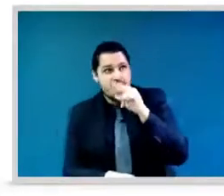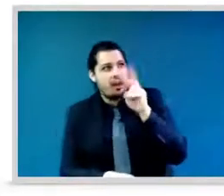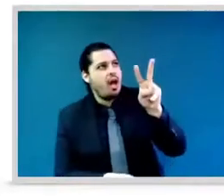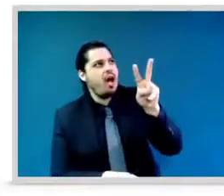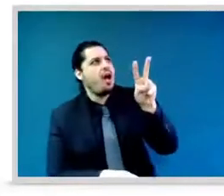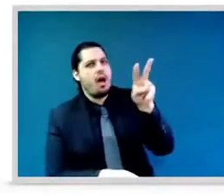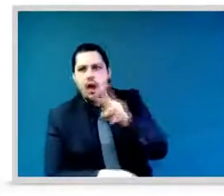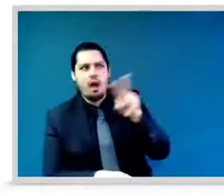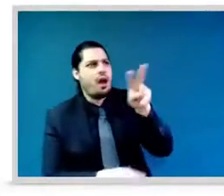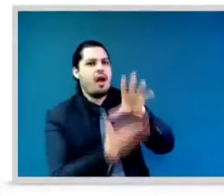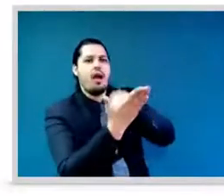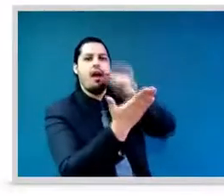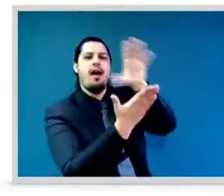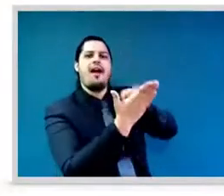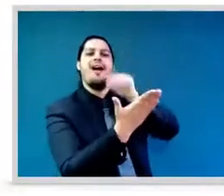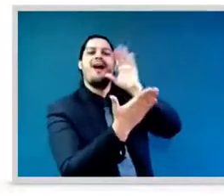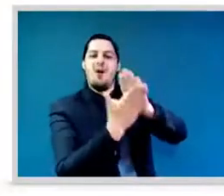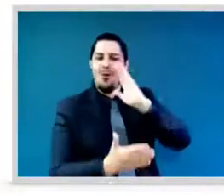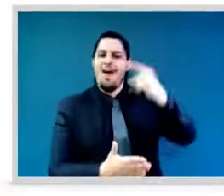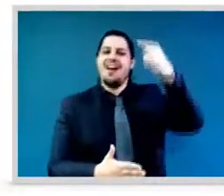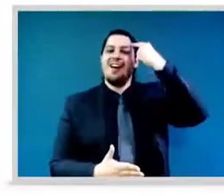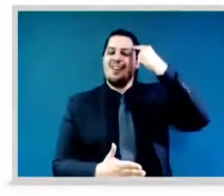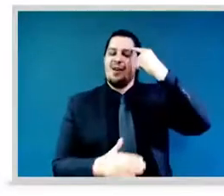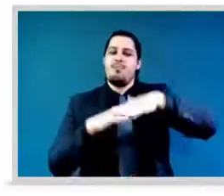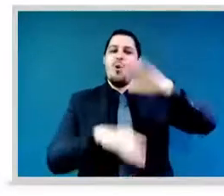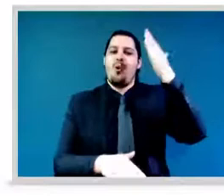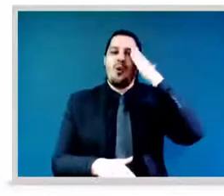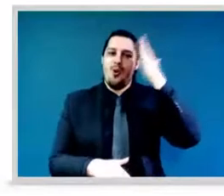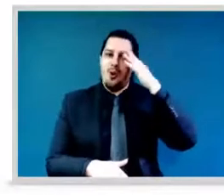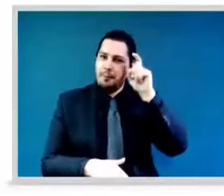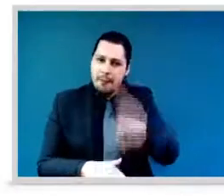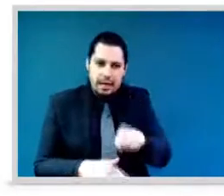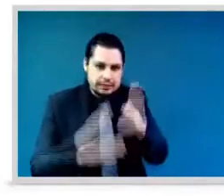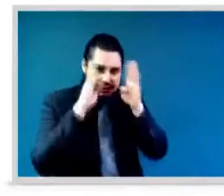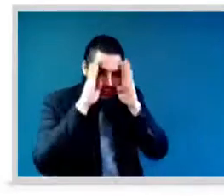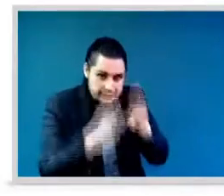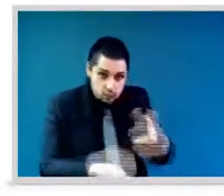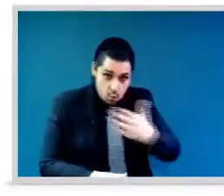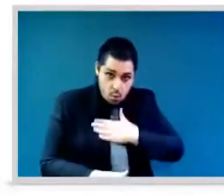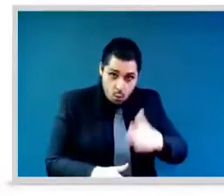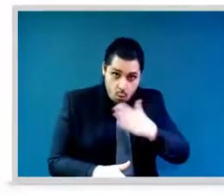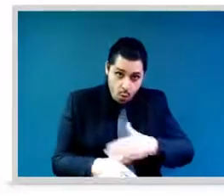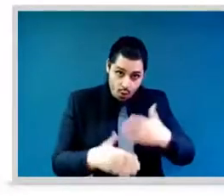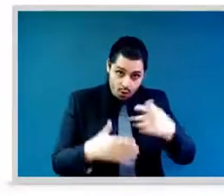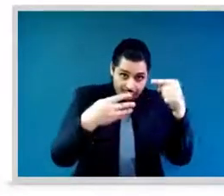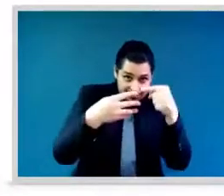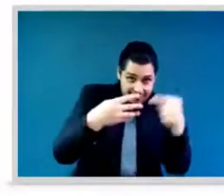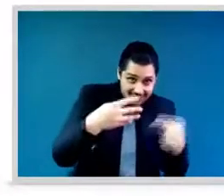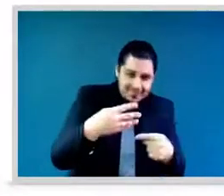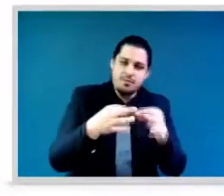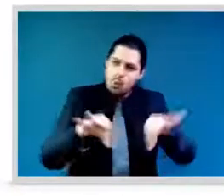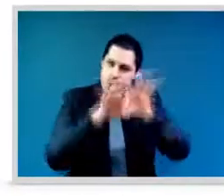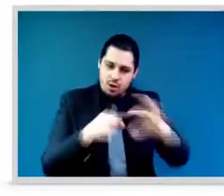and strengthens their opportunities to have their voices heard this is a strong contributor to breaking down gender